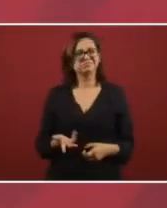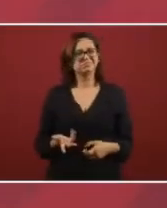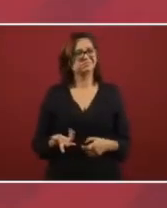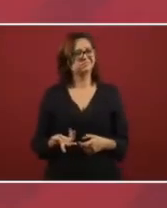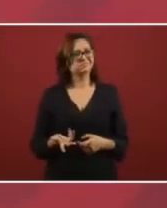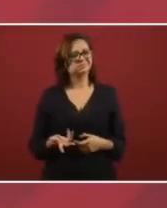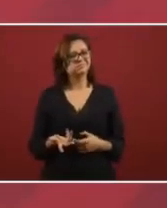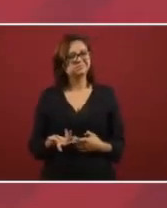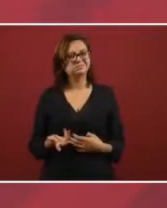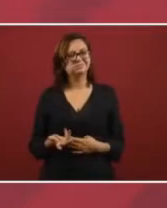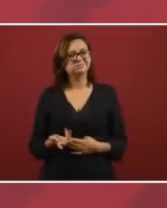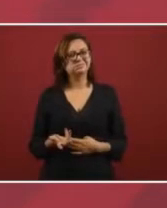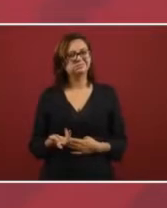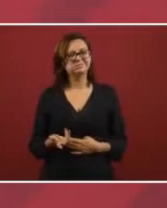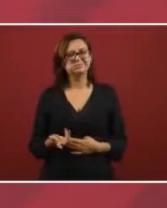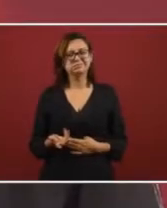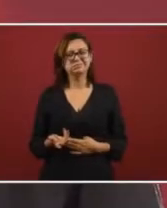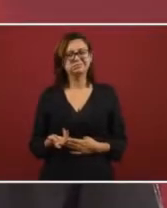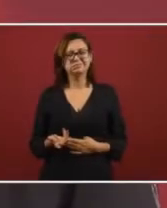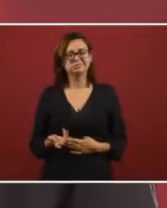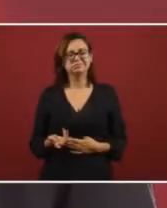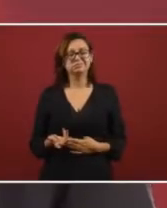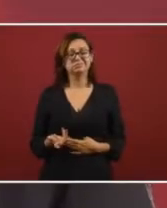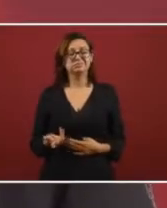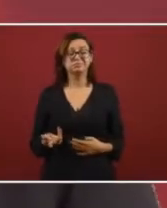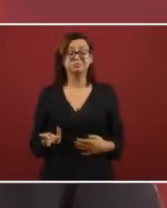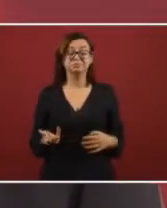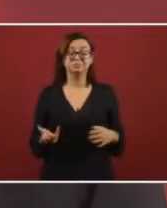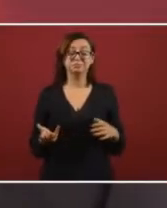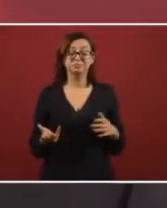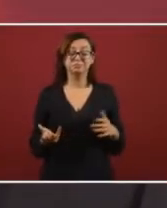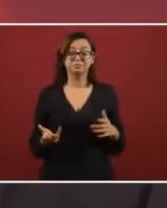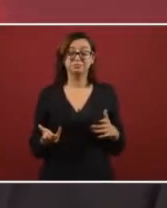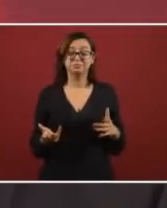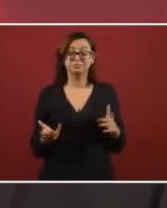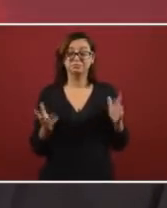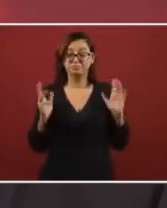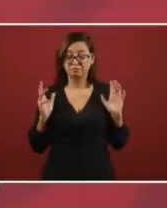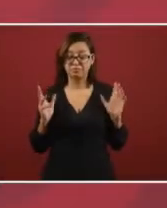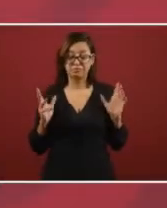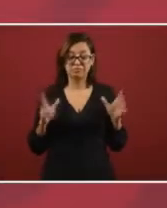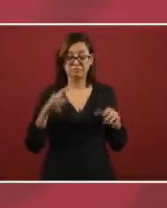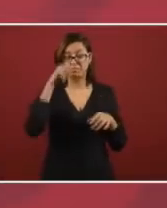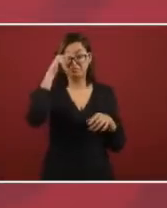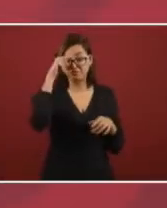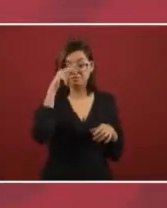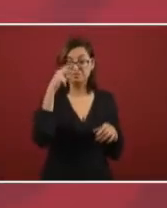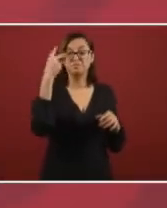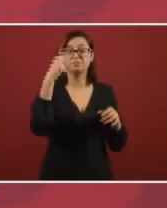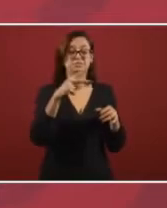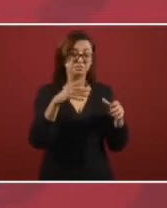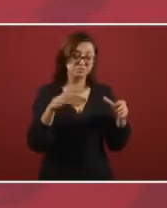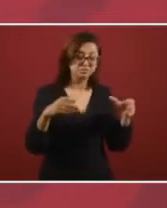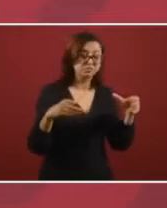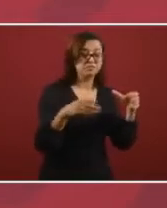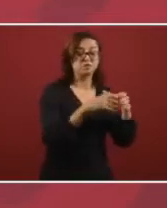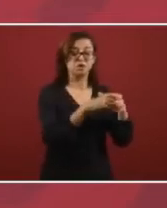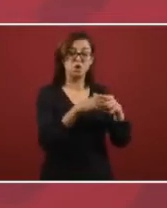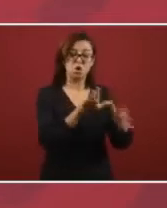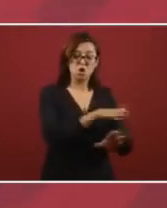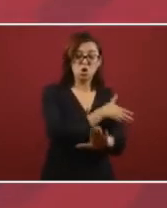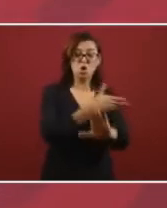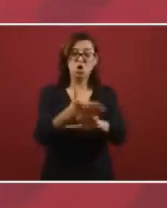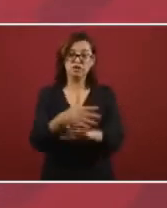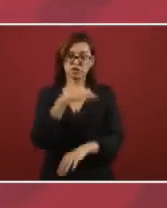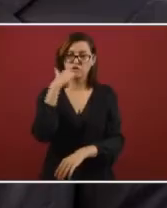So let's suppose that they would call this organization, Mexicans